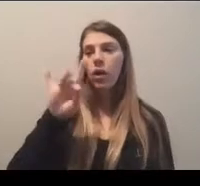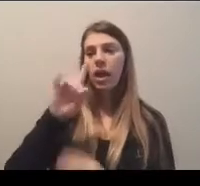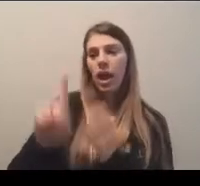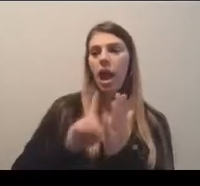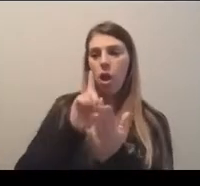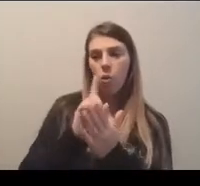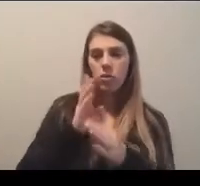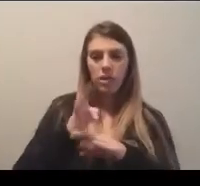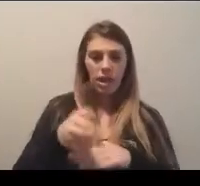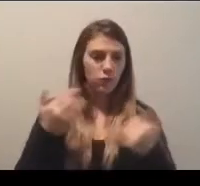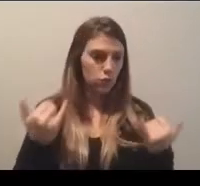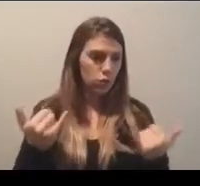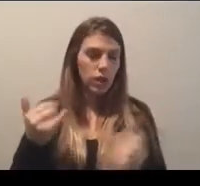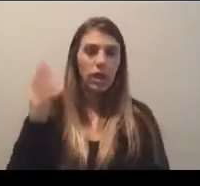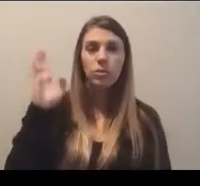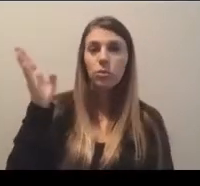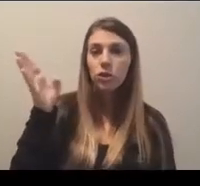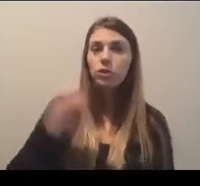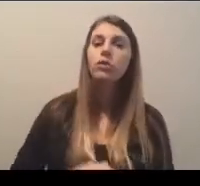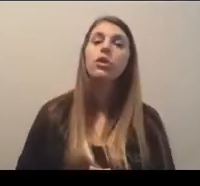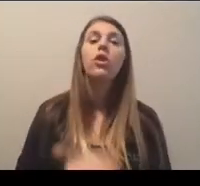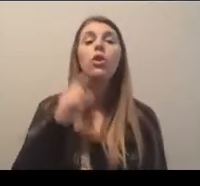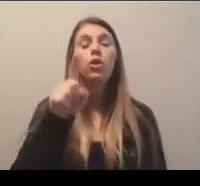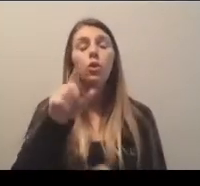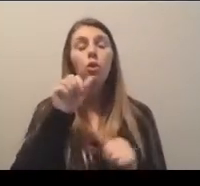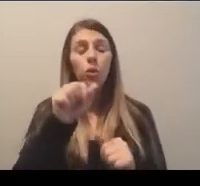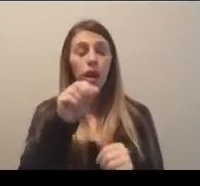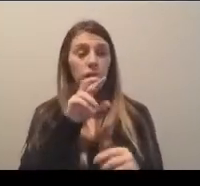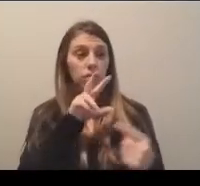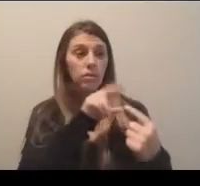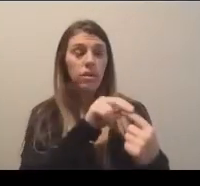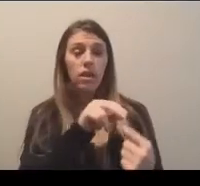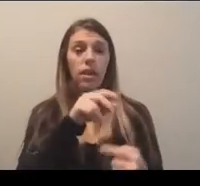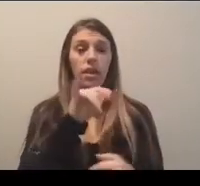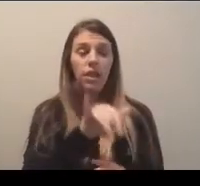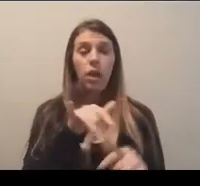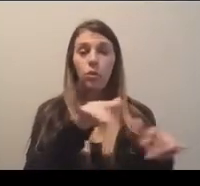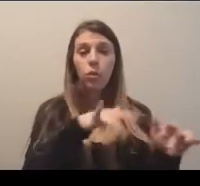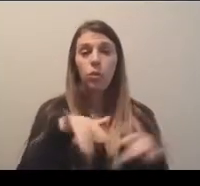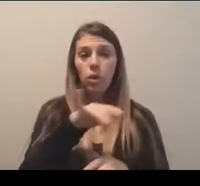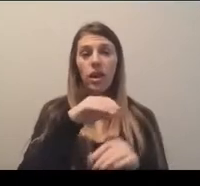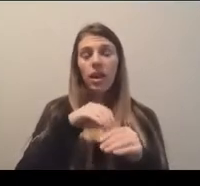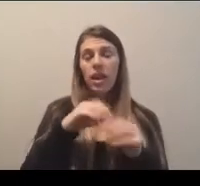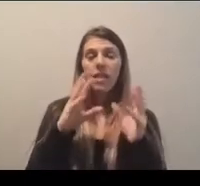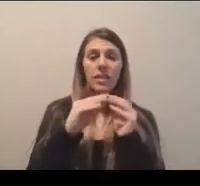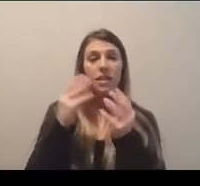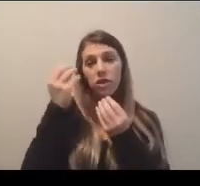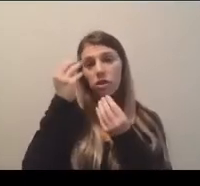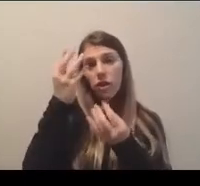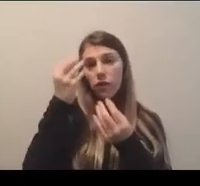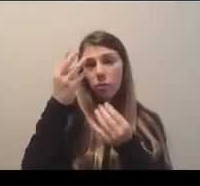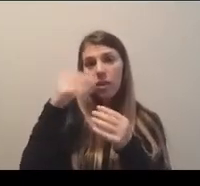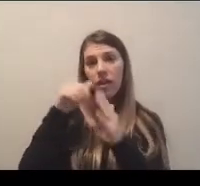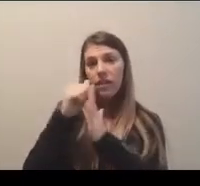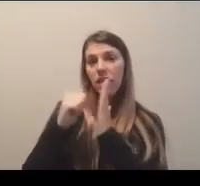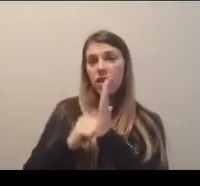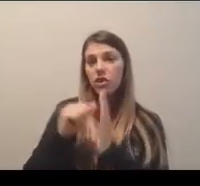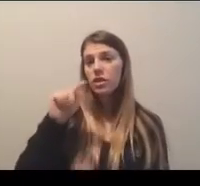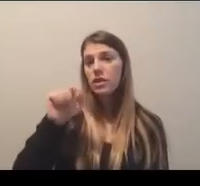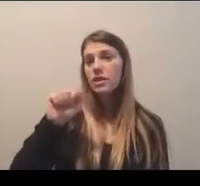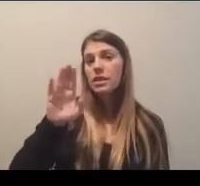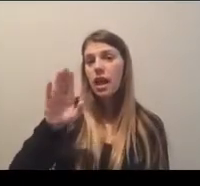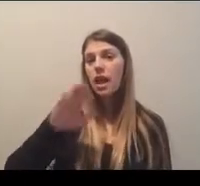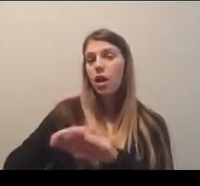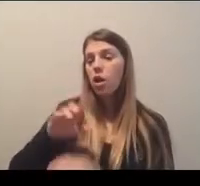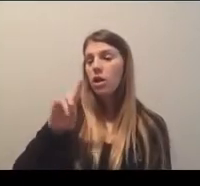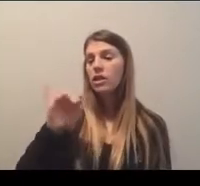today's presentation. You can access the recording and the session information in the agenda tab on the digital